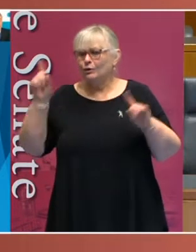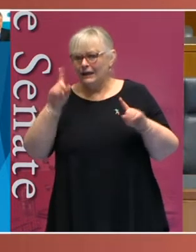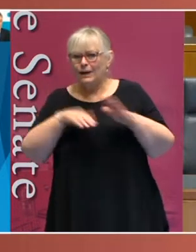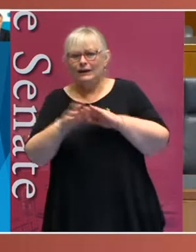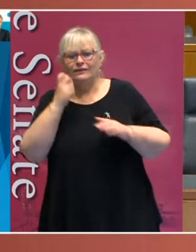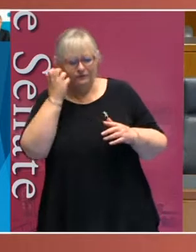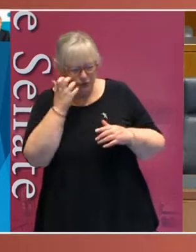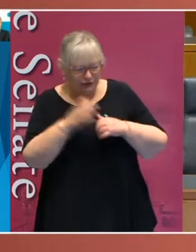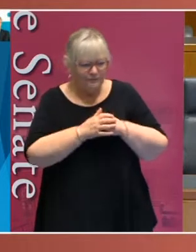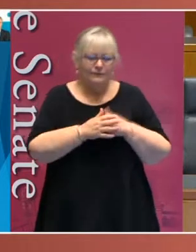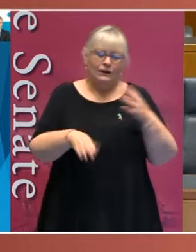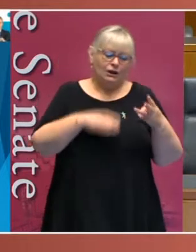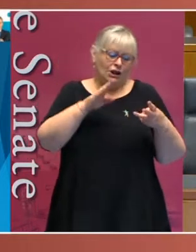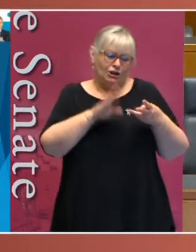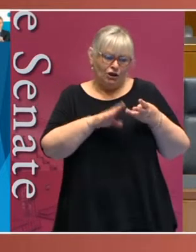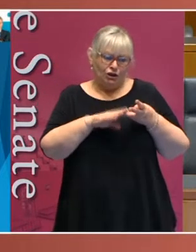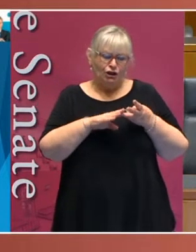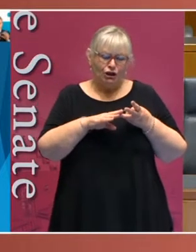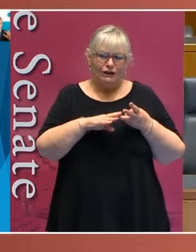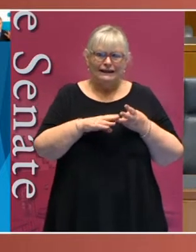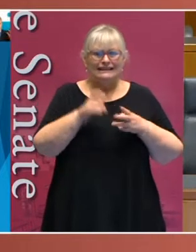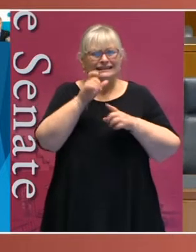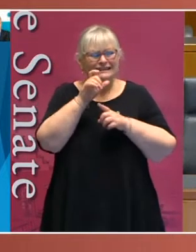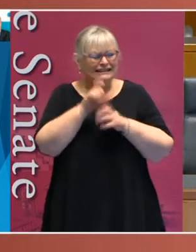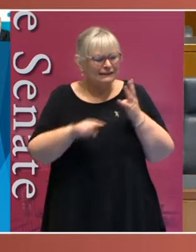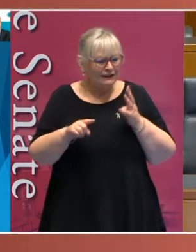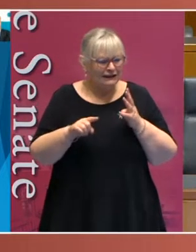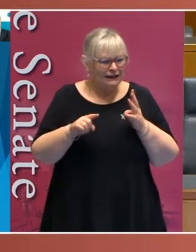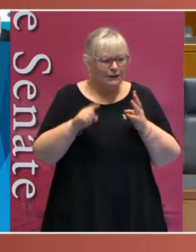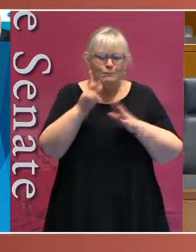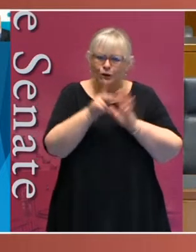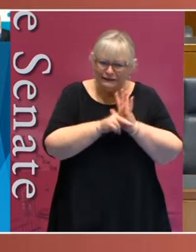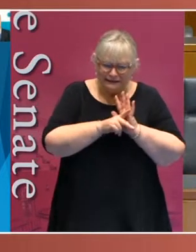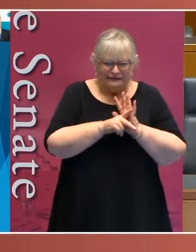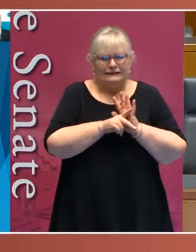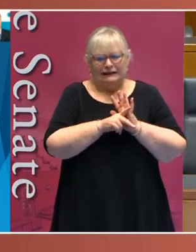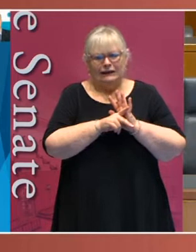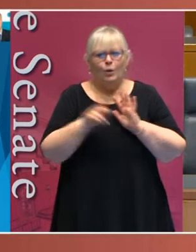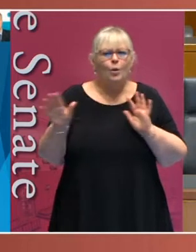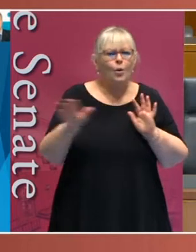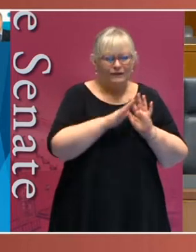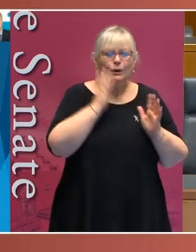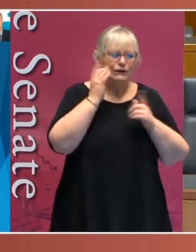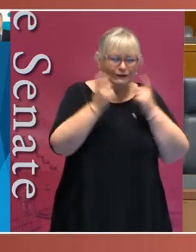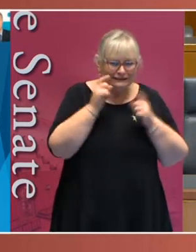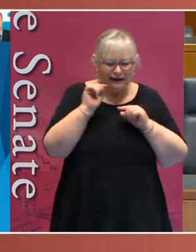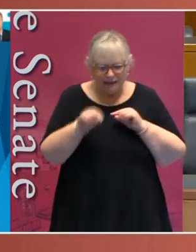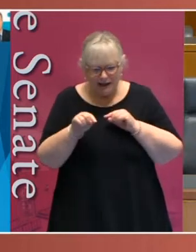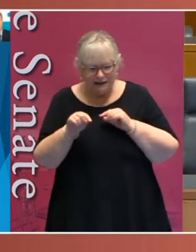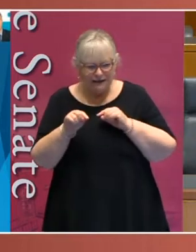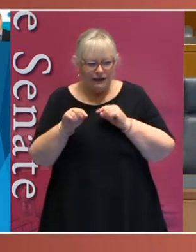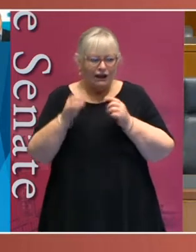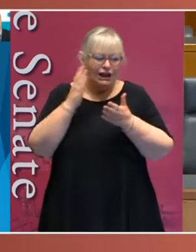The third point I want to make today is that when you consider disability policy, it is ultimately about